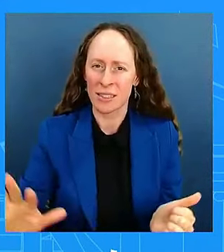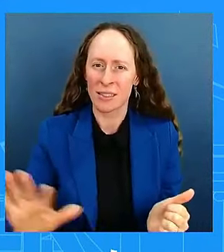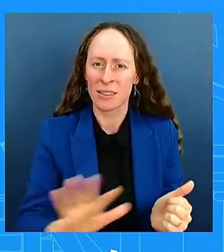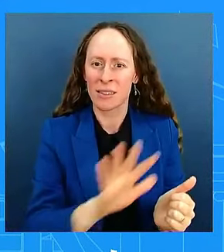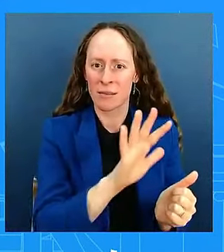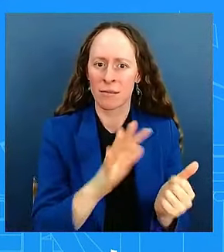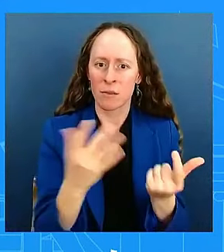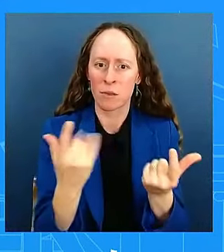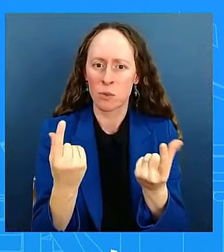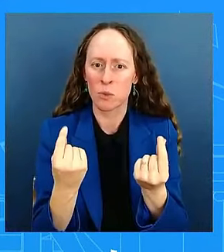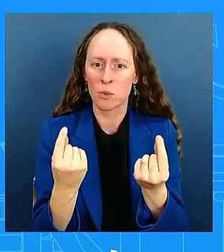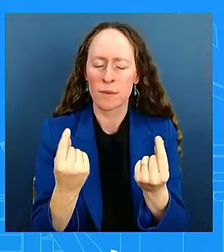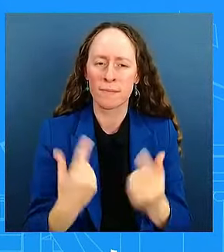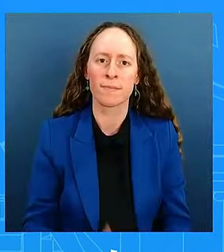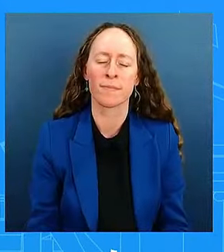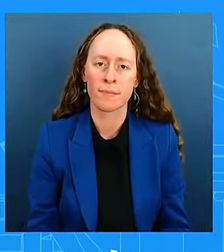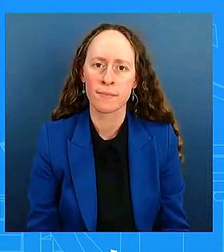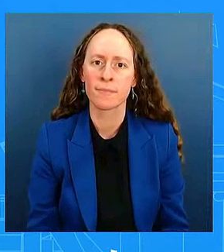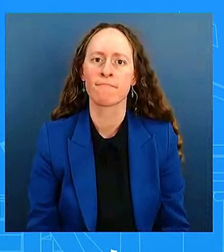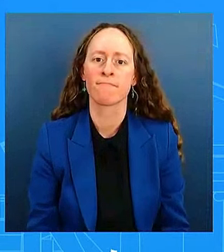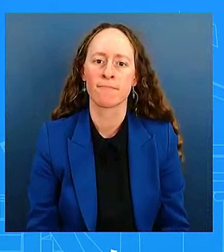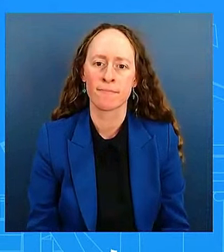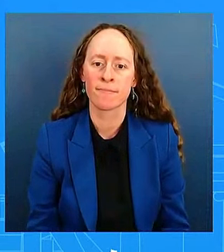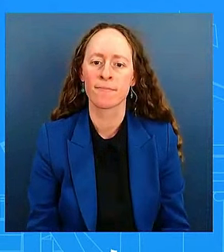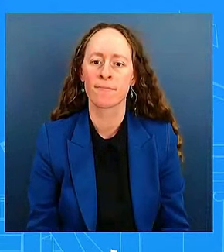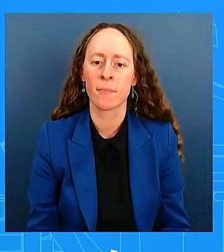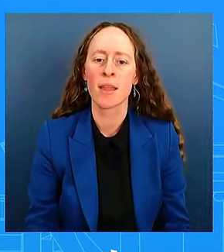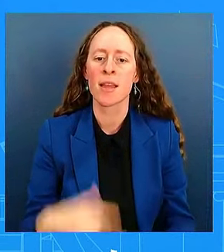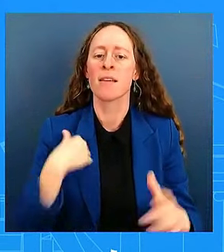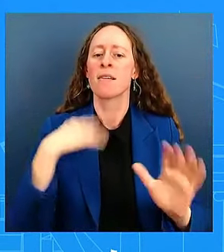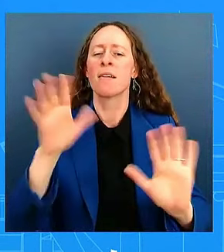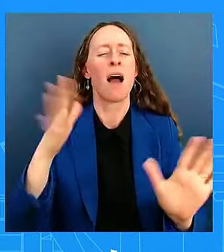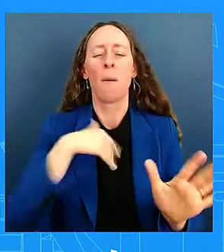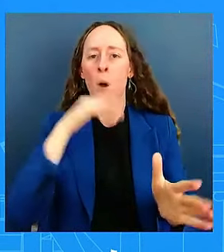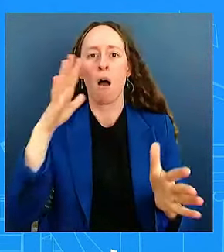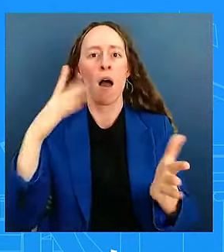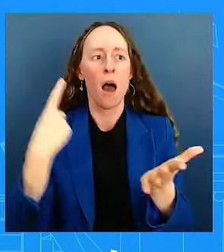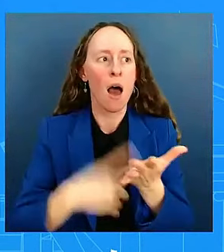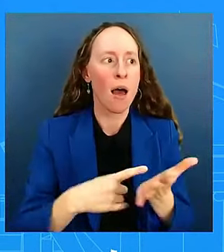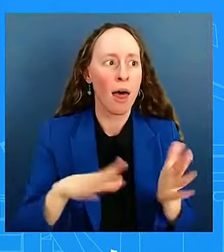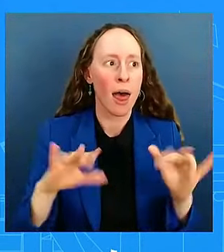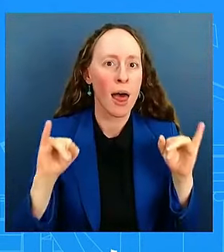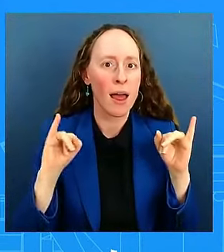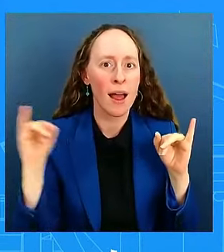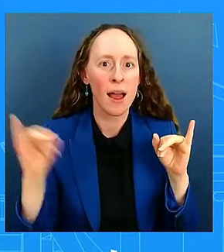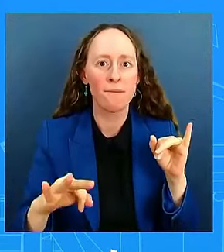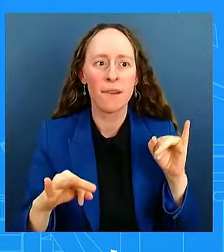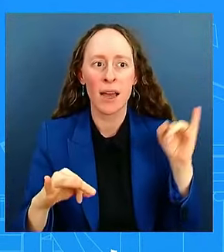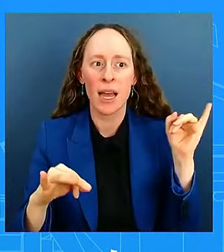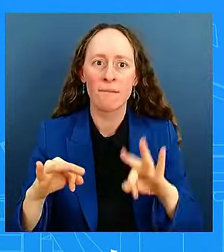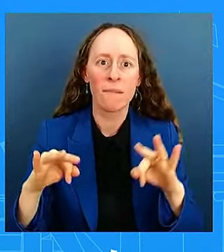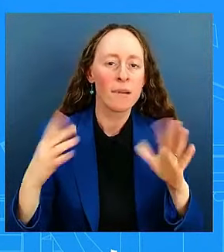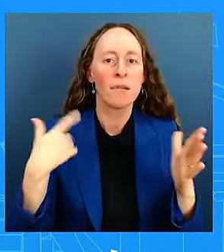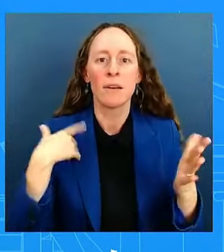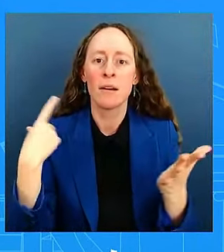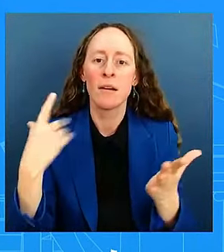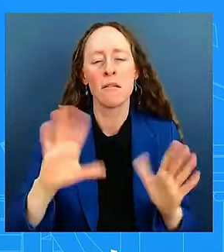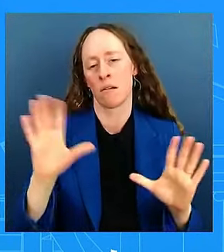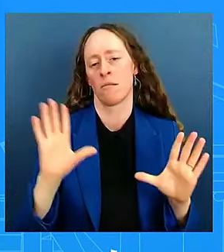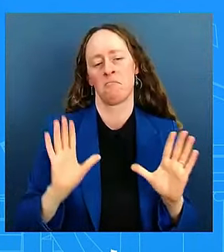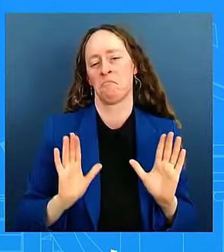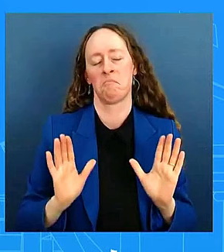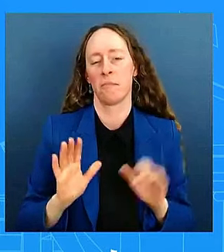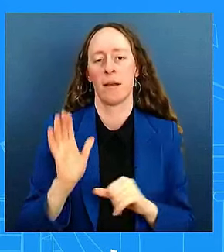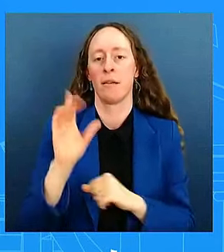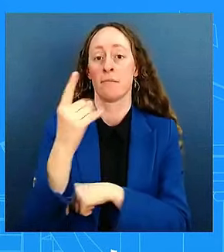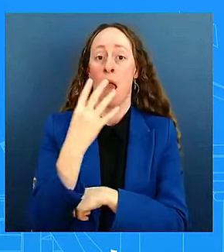uh, about Israel's response to Tuesday, uh, Tuesday night attacks. What I will say is that we understand that they are still determining,